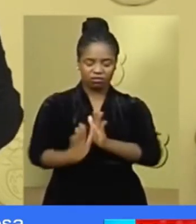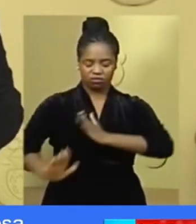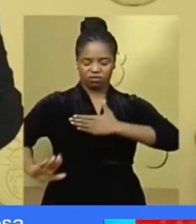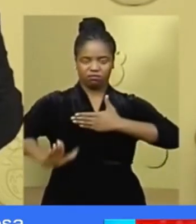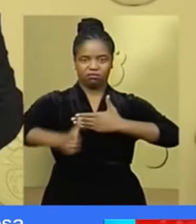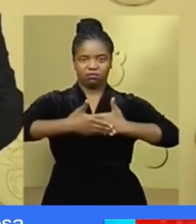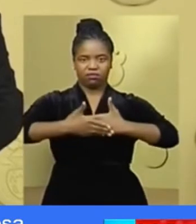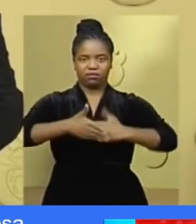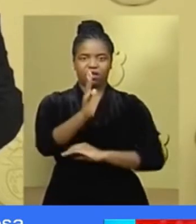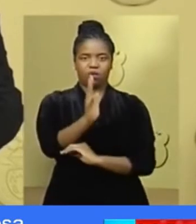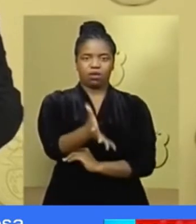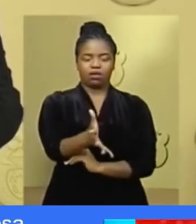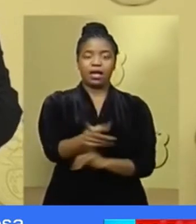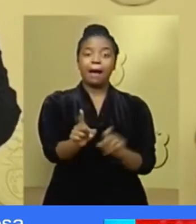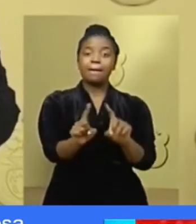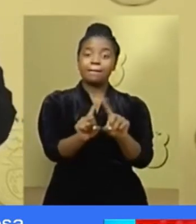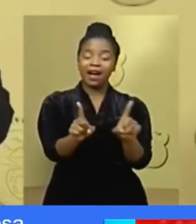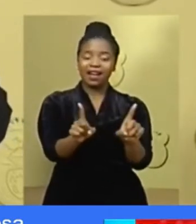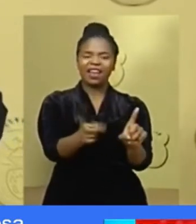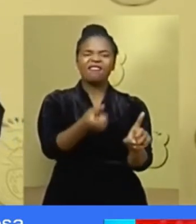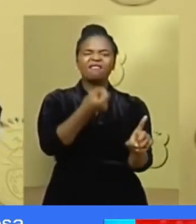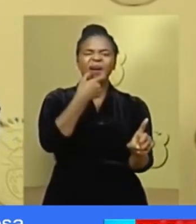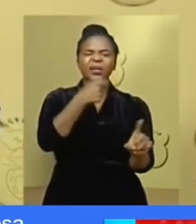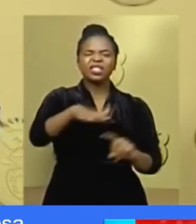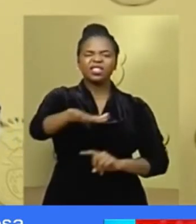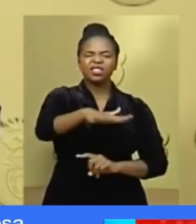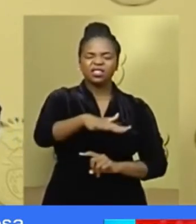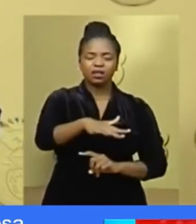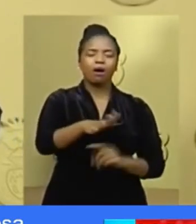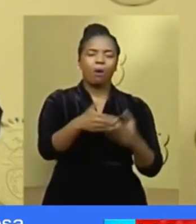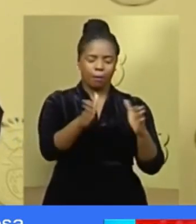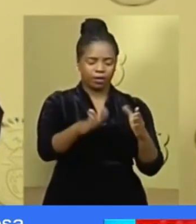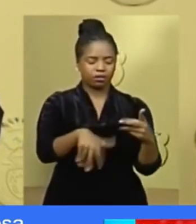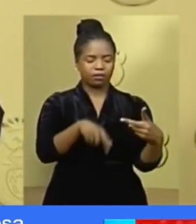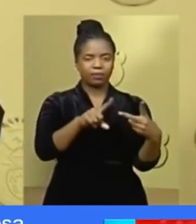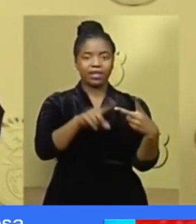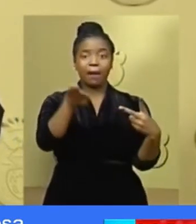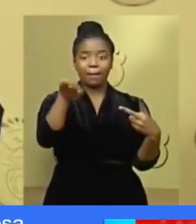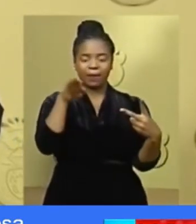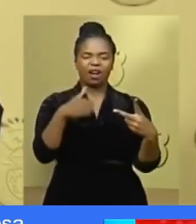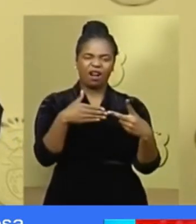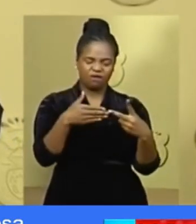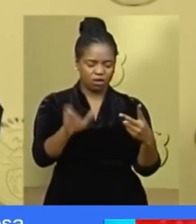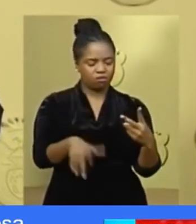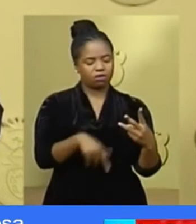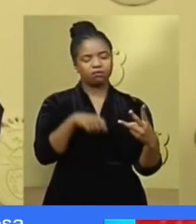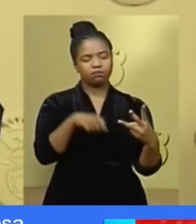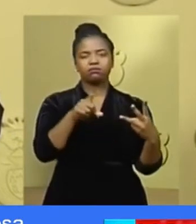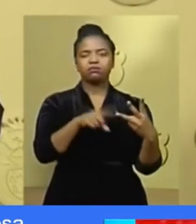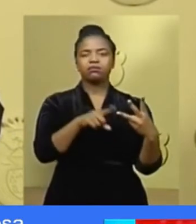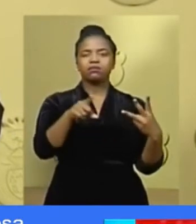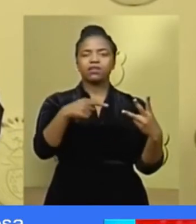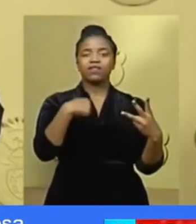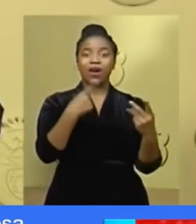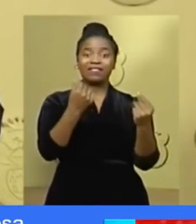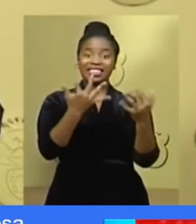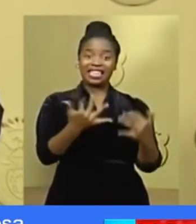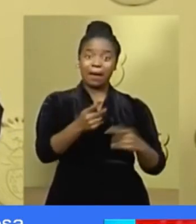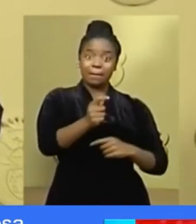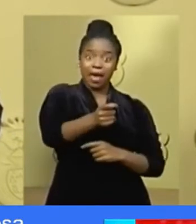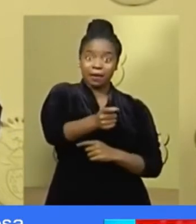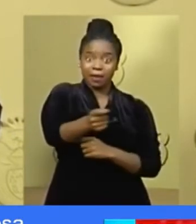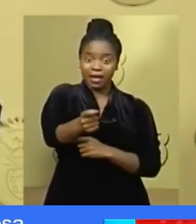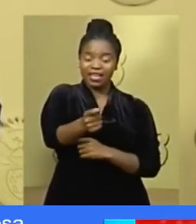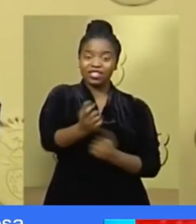except for pharmacies, laboratories, banks, essential financial payment